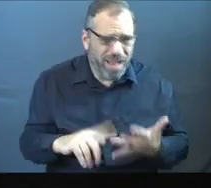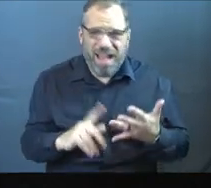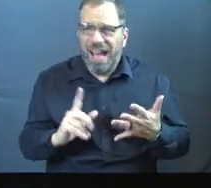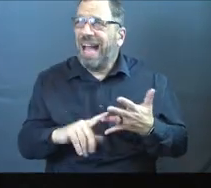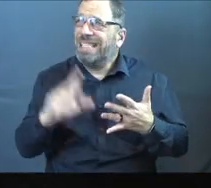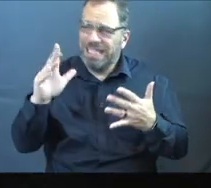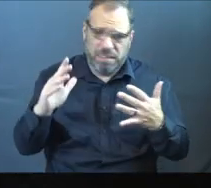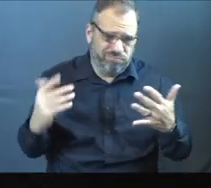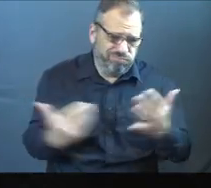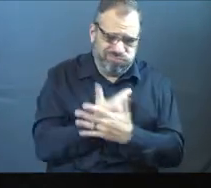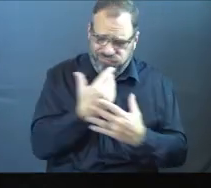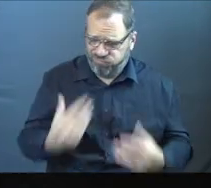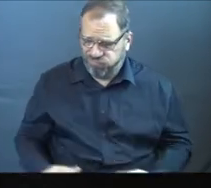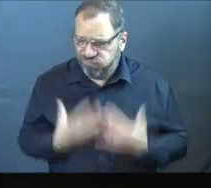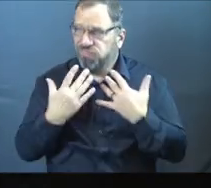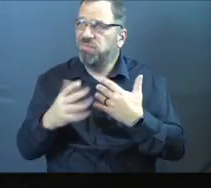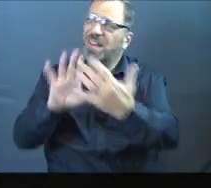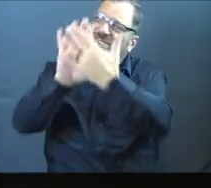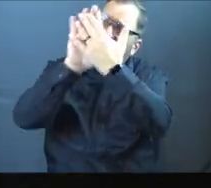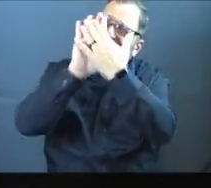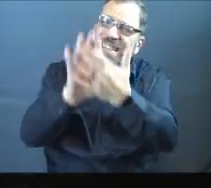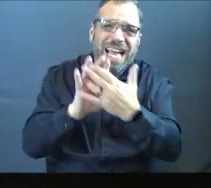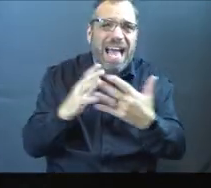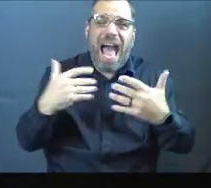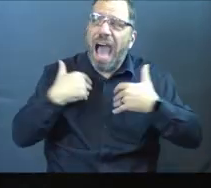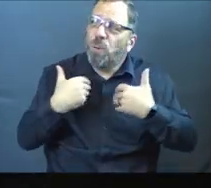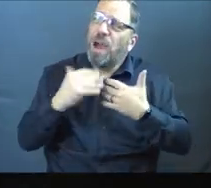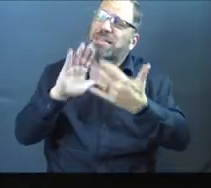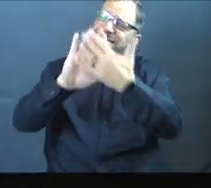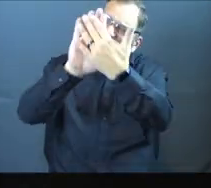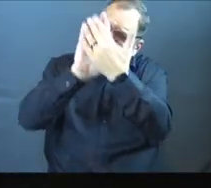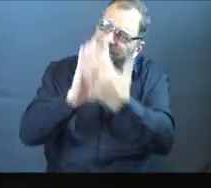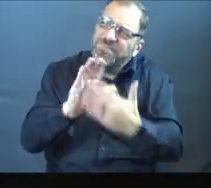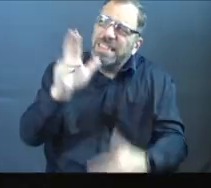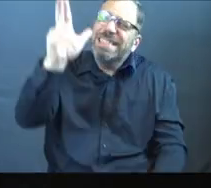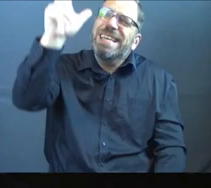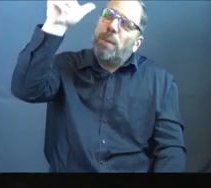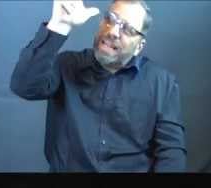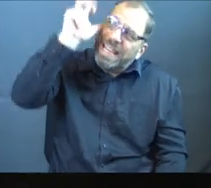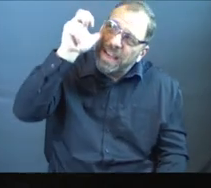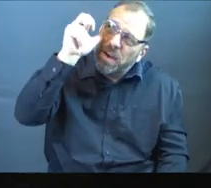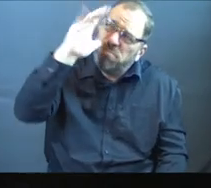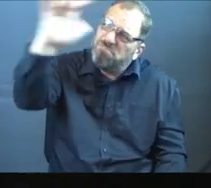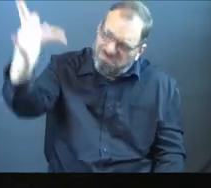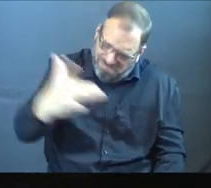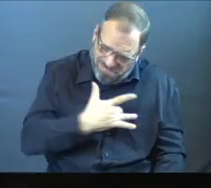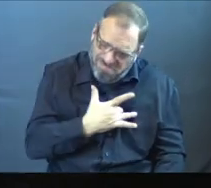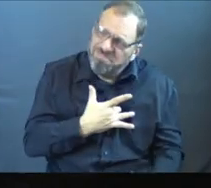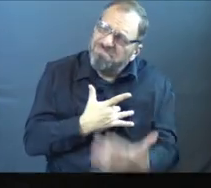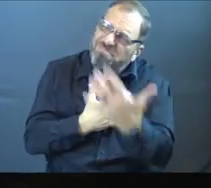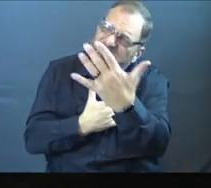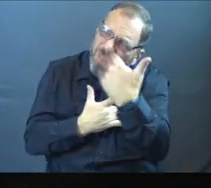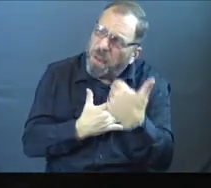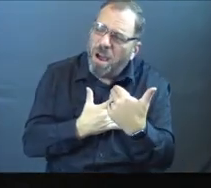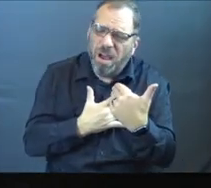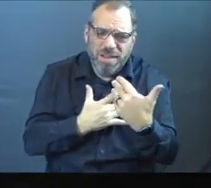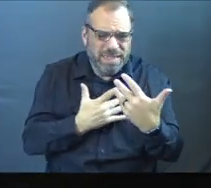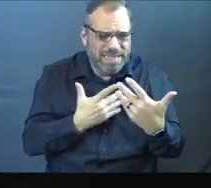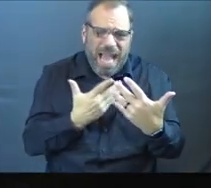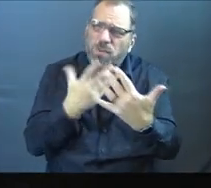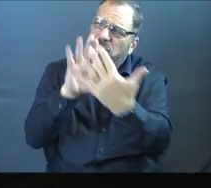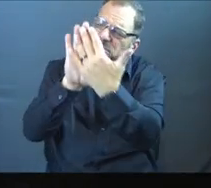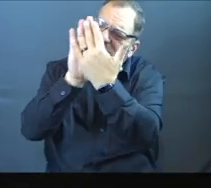rejuvenation of my spirit, God, of my walk with you. I just want to be close to want to hear your voice clearly. I want to be in a beautiful,